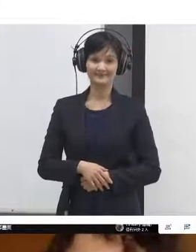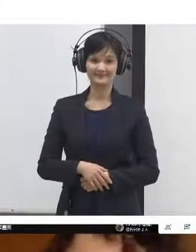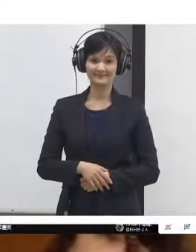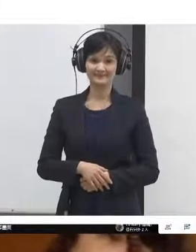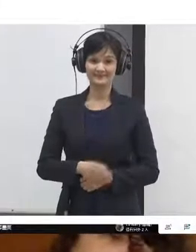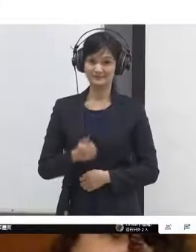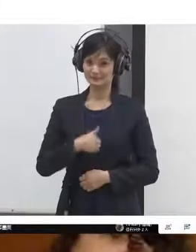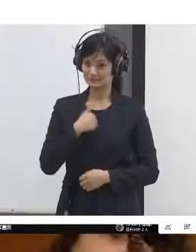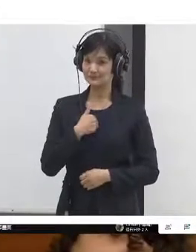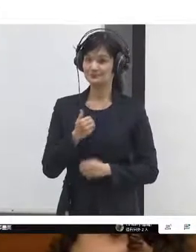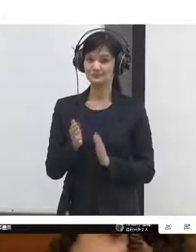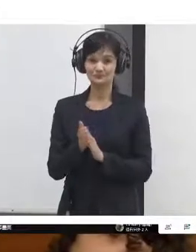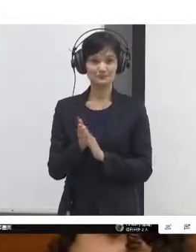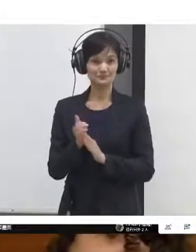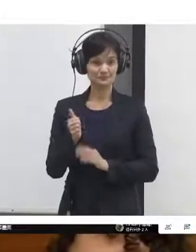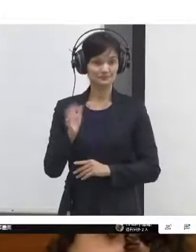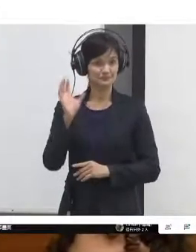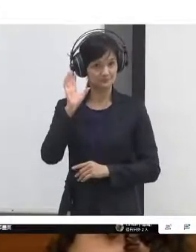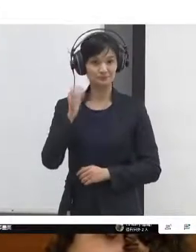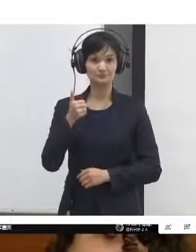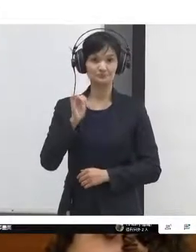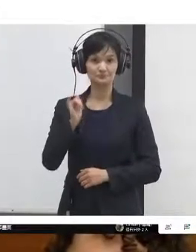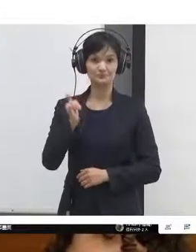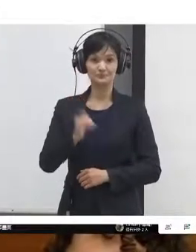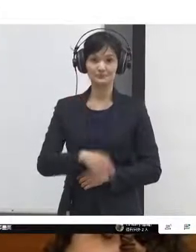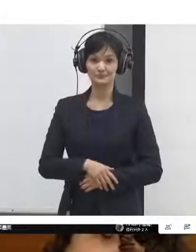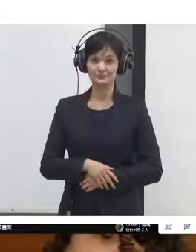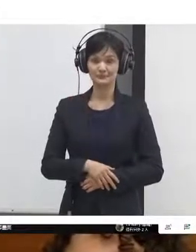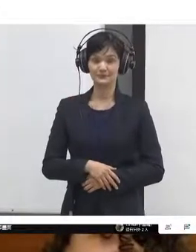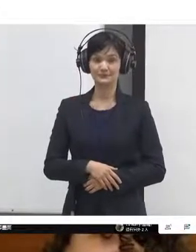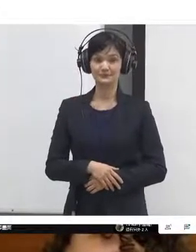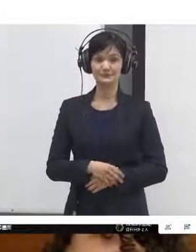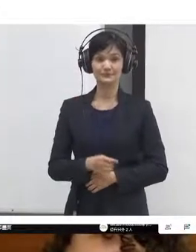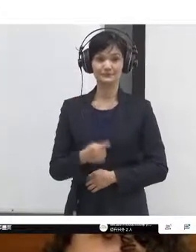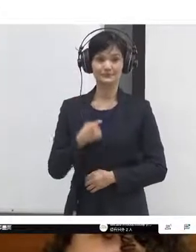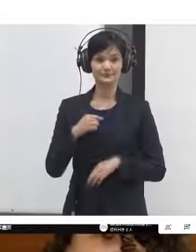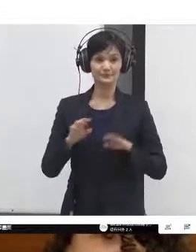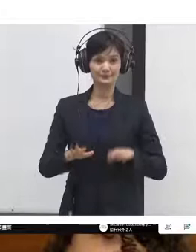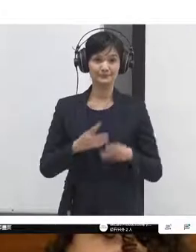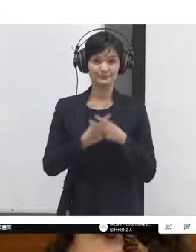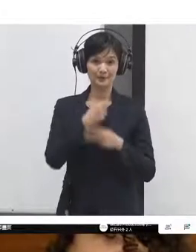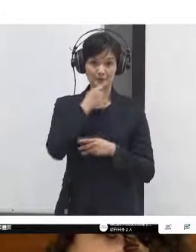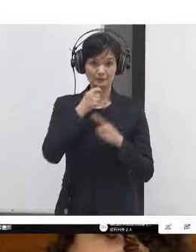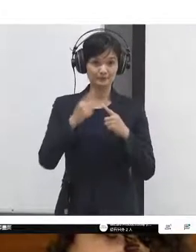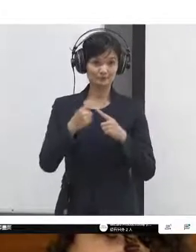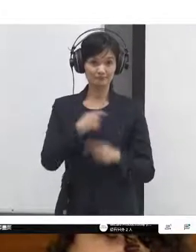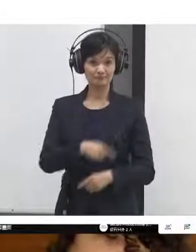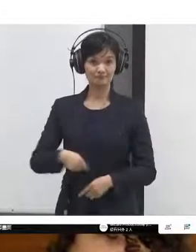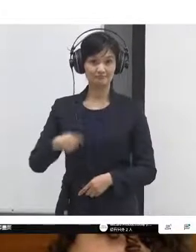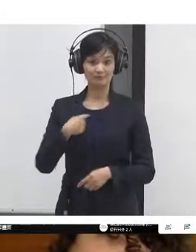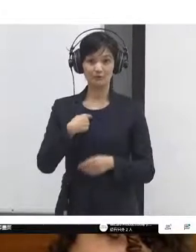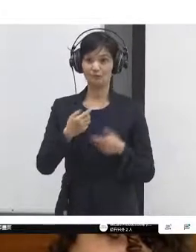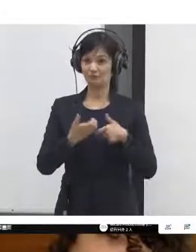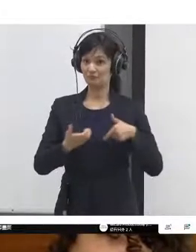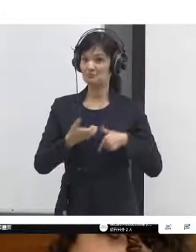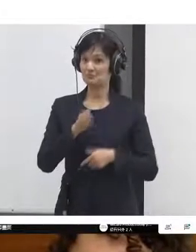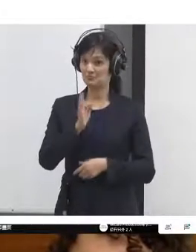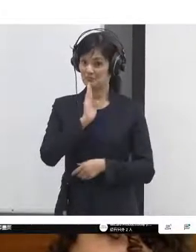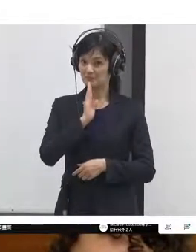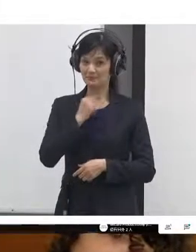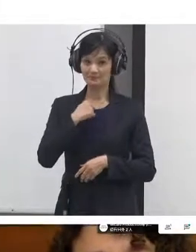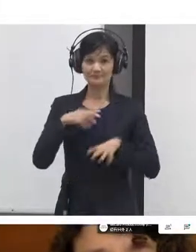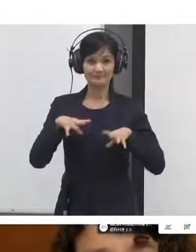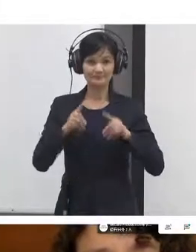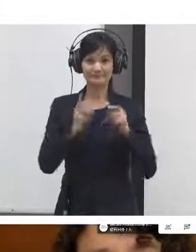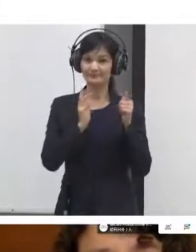And I will use the privilege as a moderator to ask you two questions first. The first